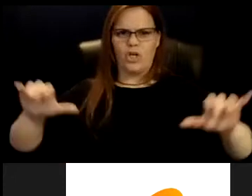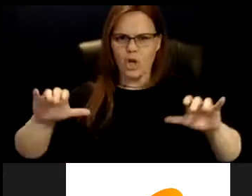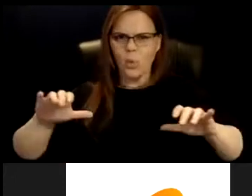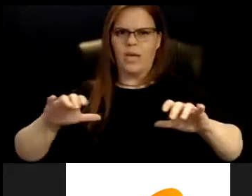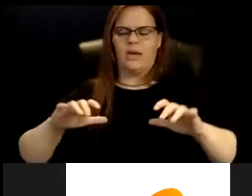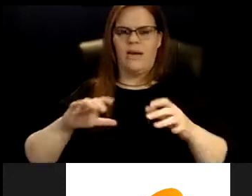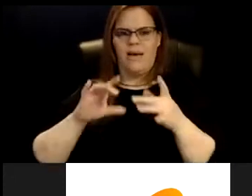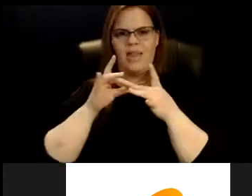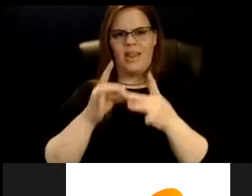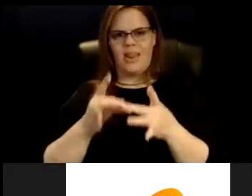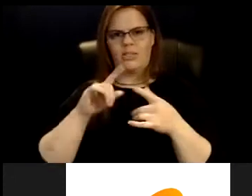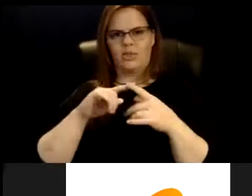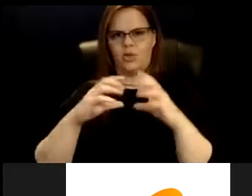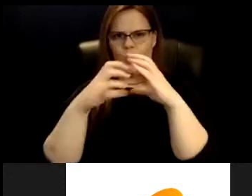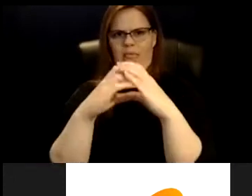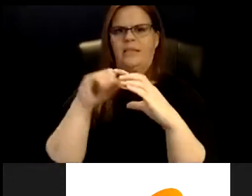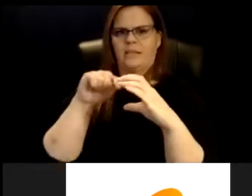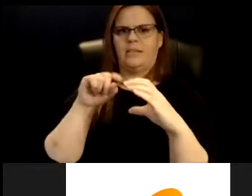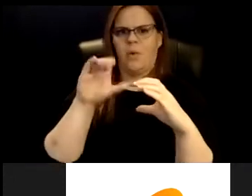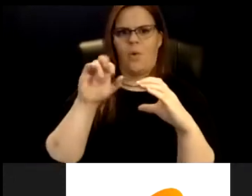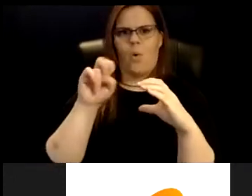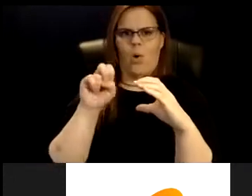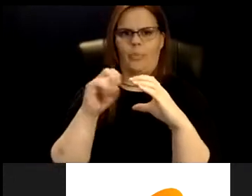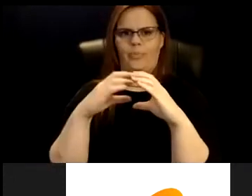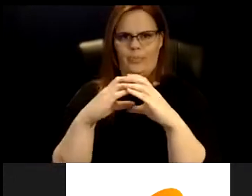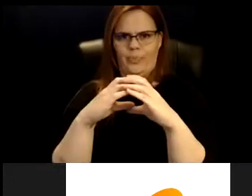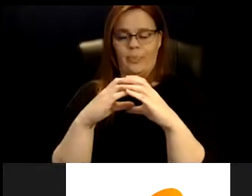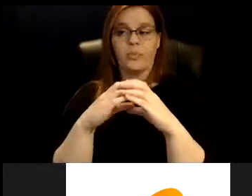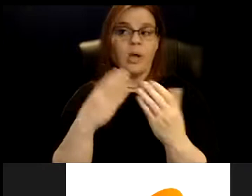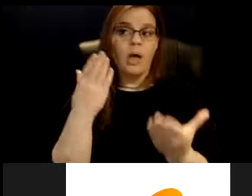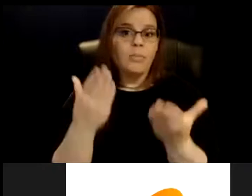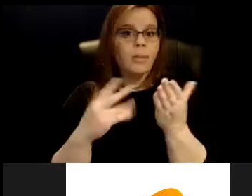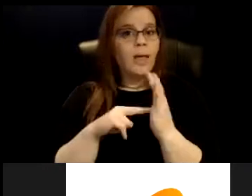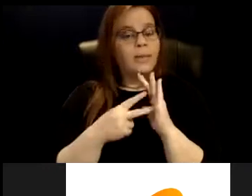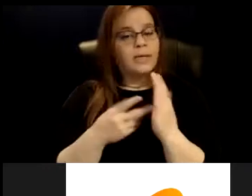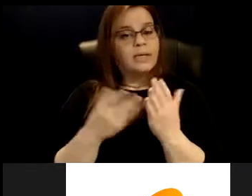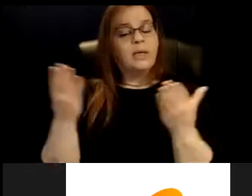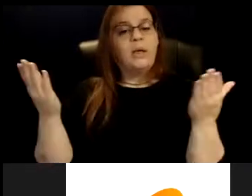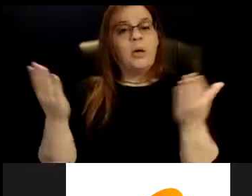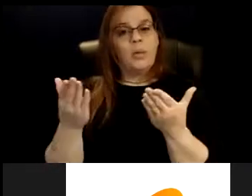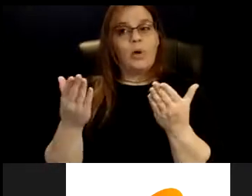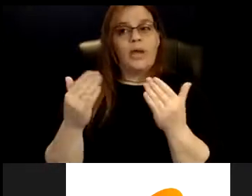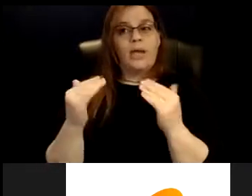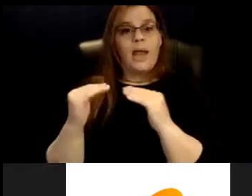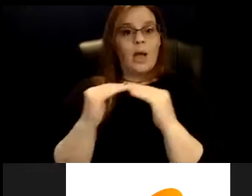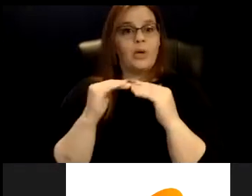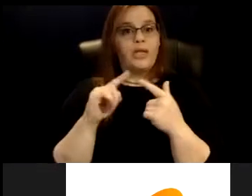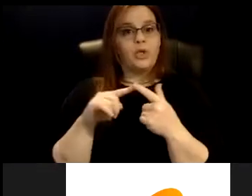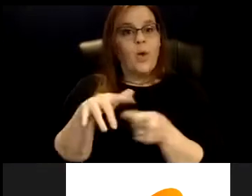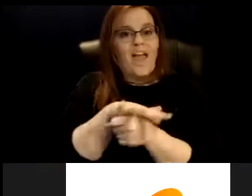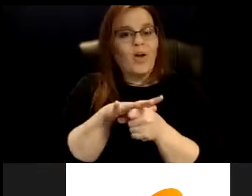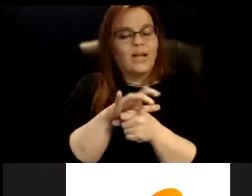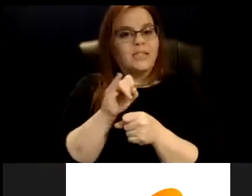say your equity covenant is as simple as bringing parity to areas of disparity, that's what you're doing.